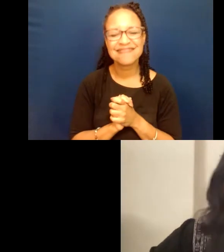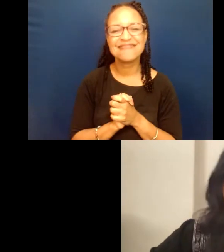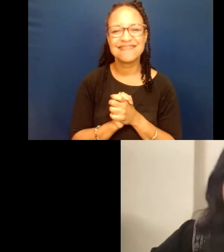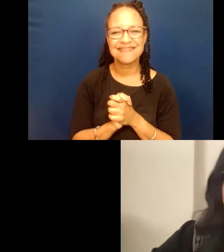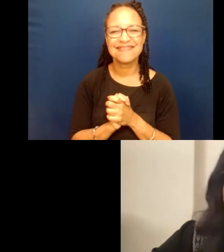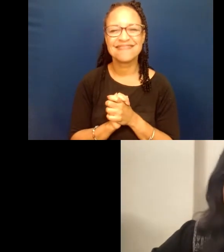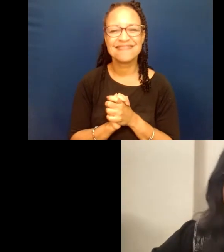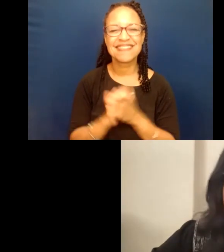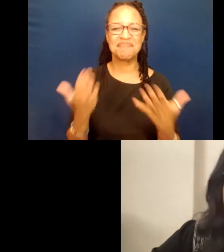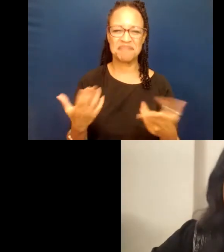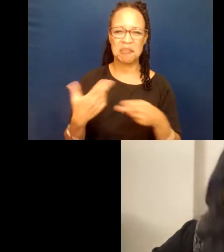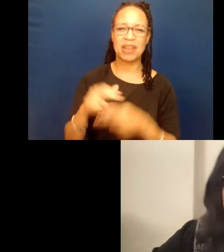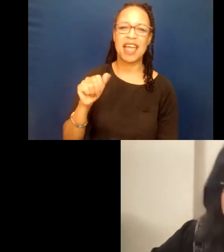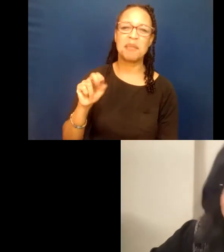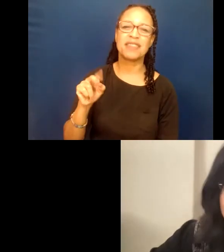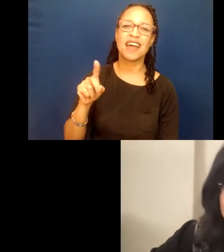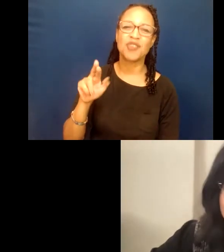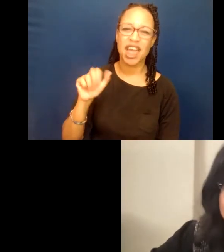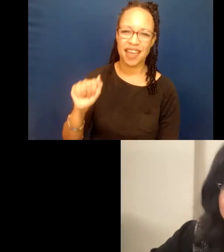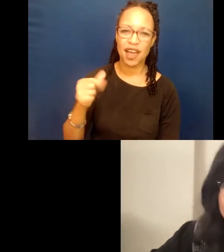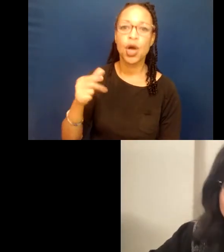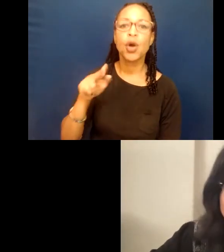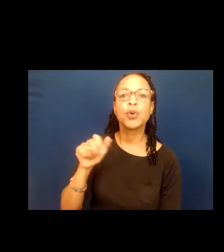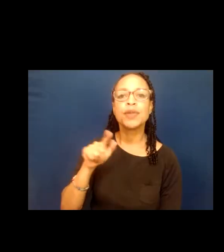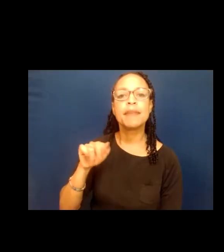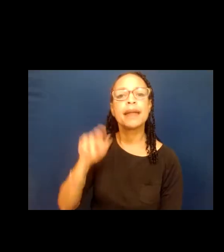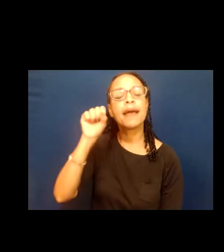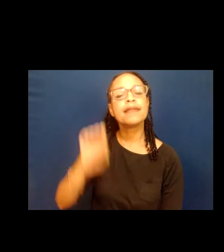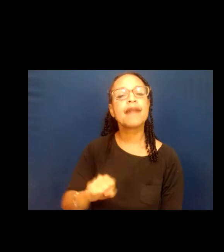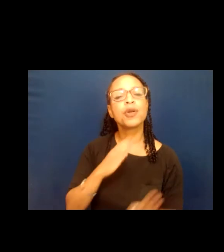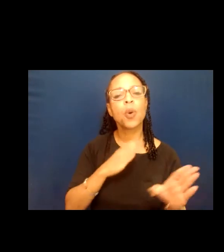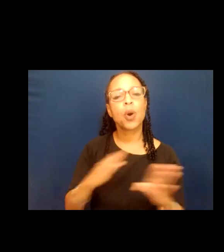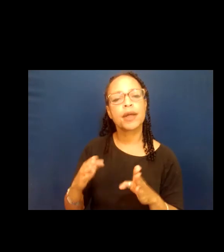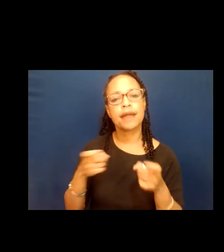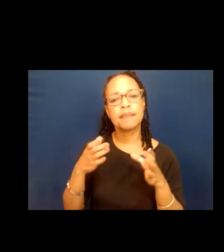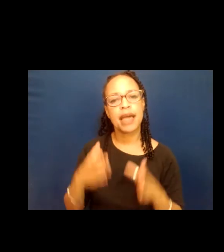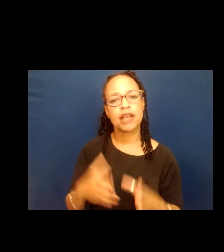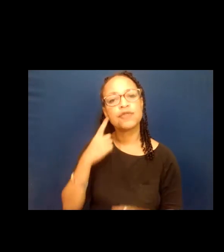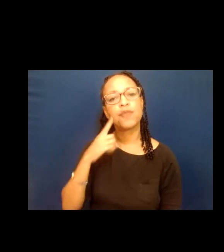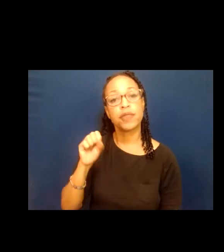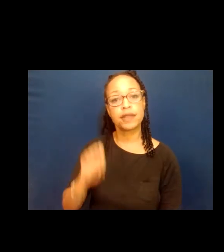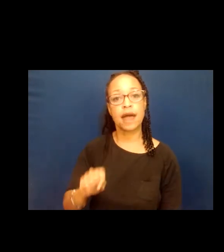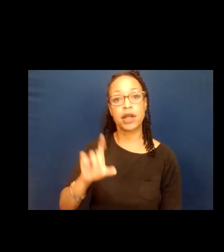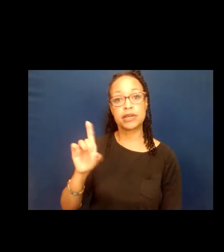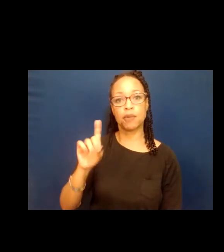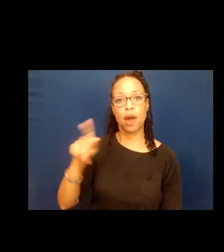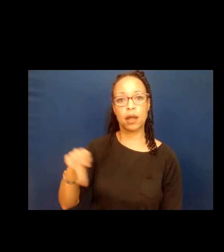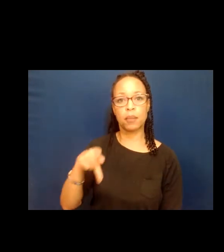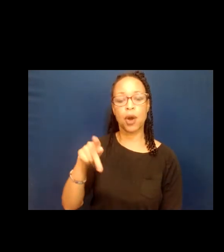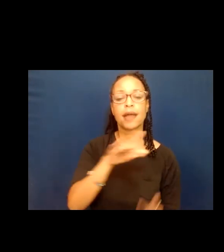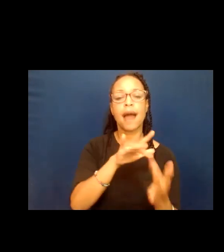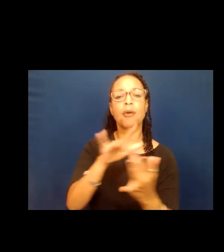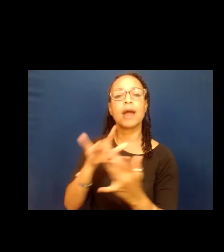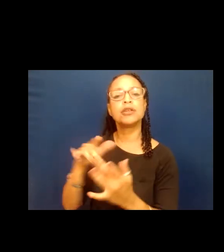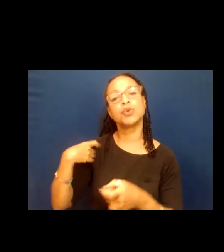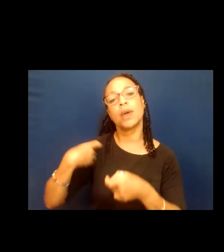My name is Andrea Guzman and I am the Southern Organizing Manager for the California Democratic Party. Outreach to Latino voters